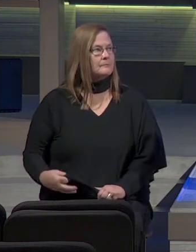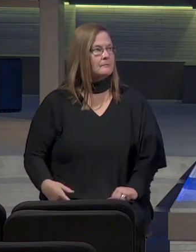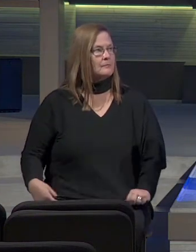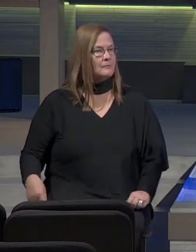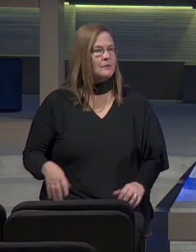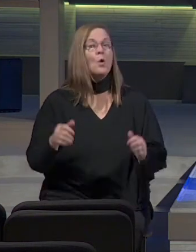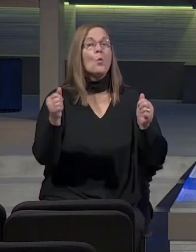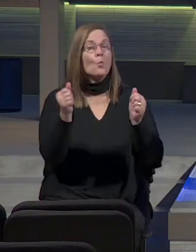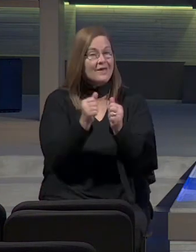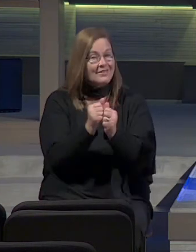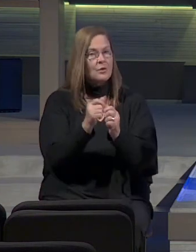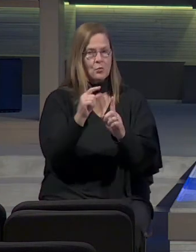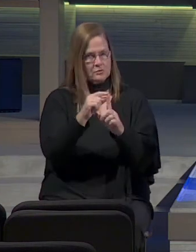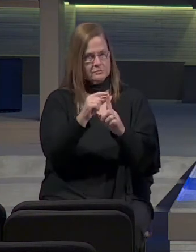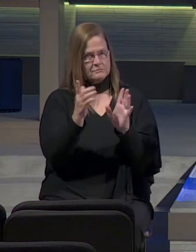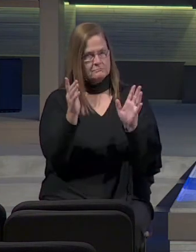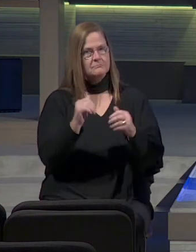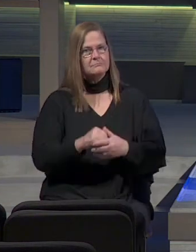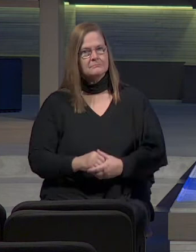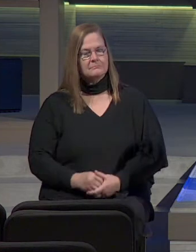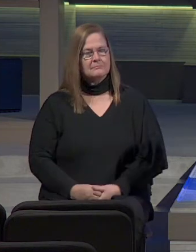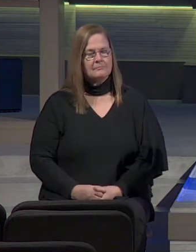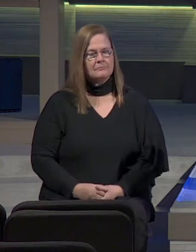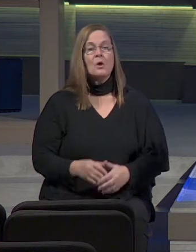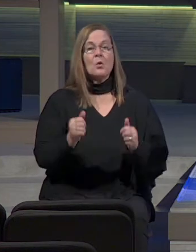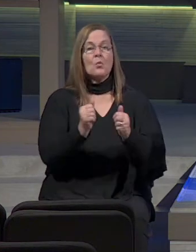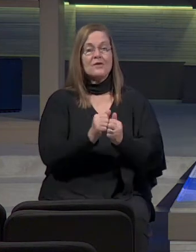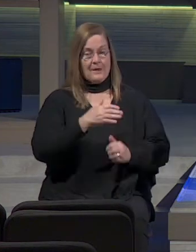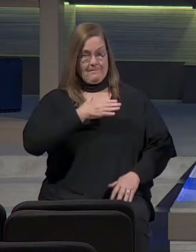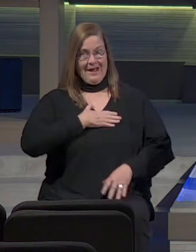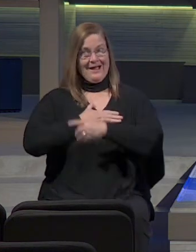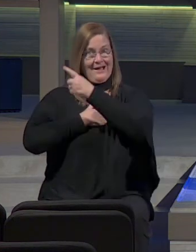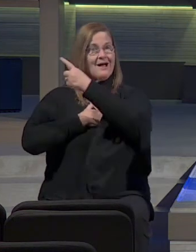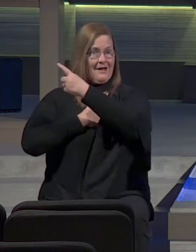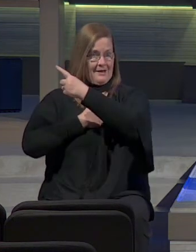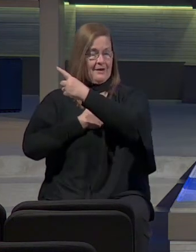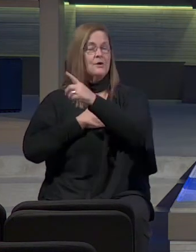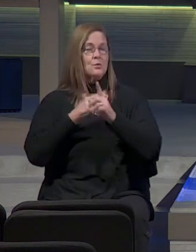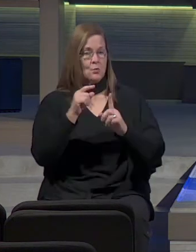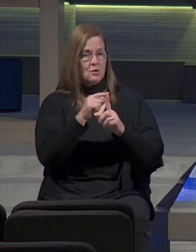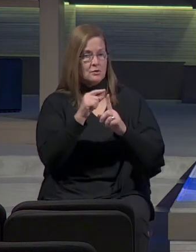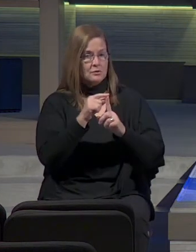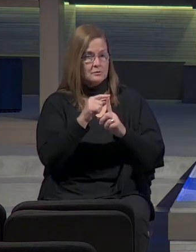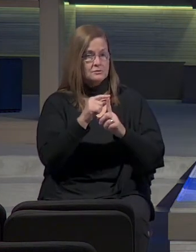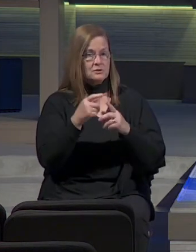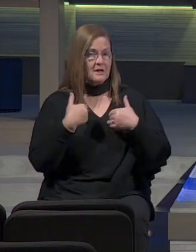with words, with my words that are authoritative.